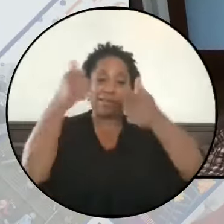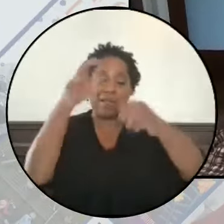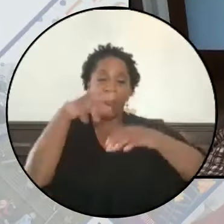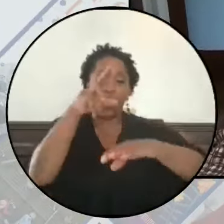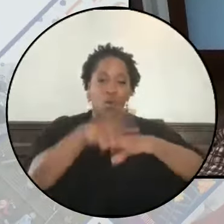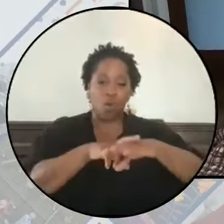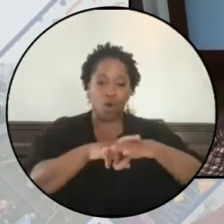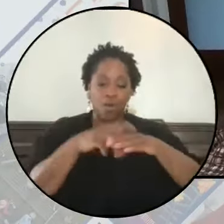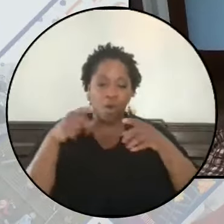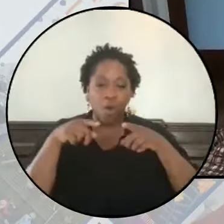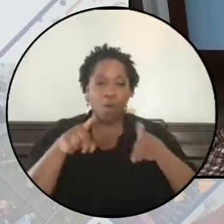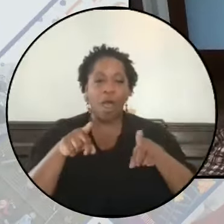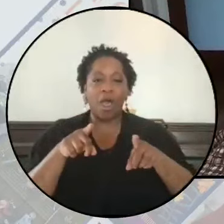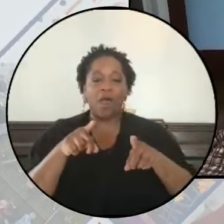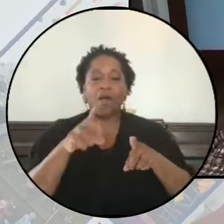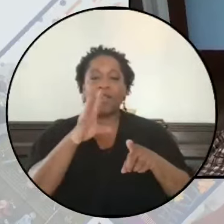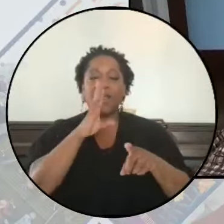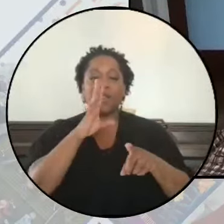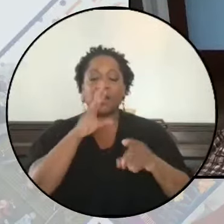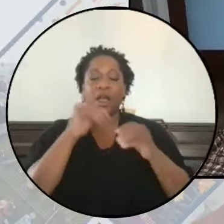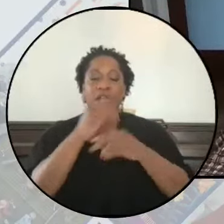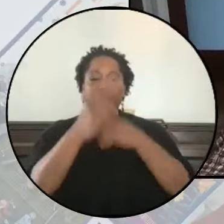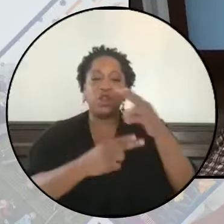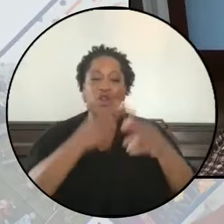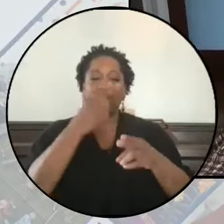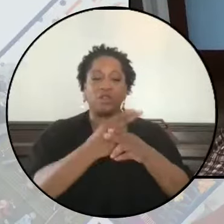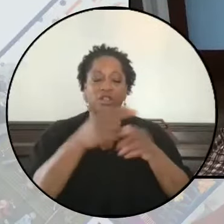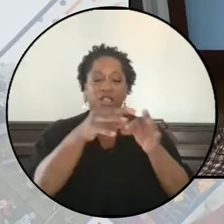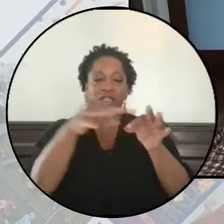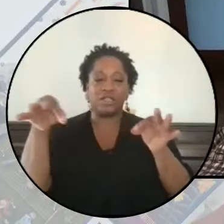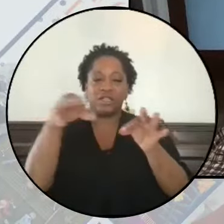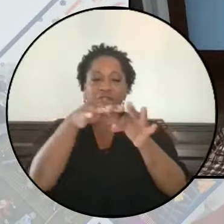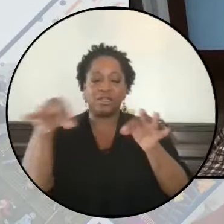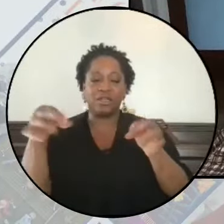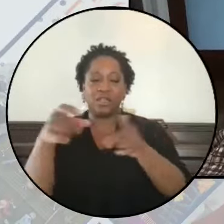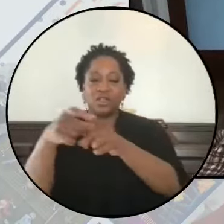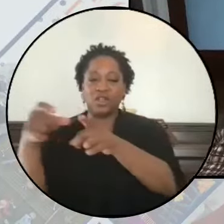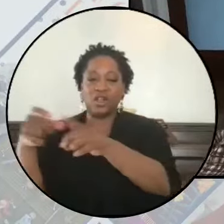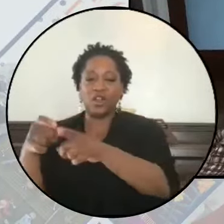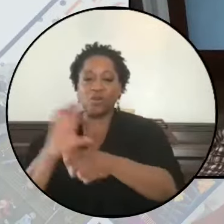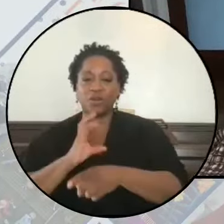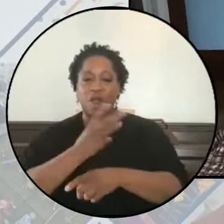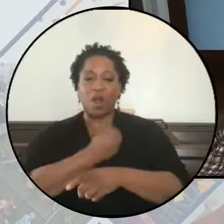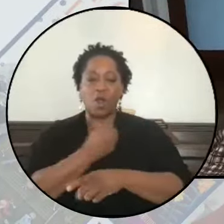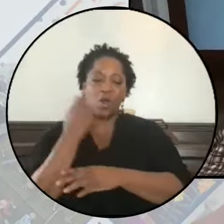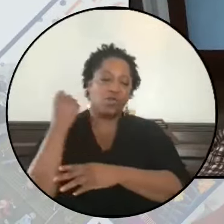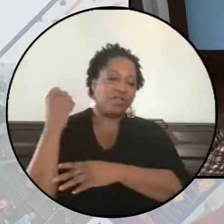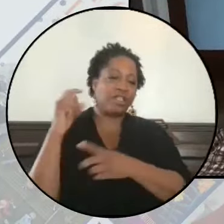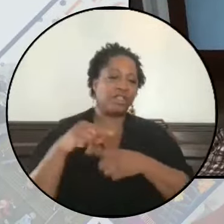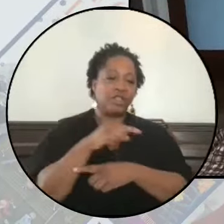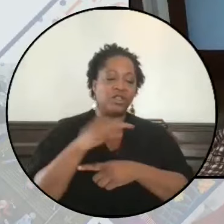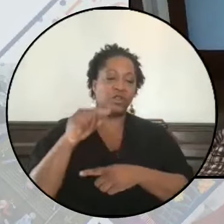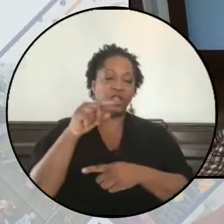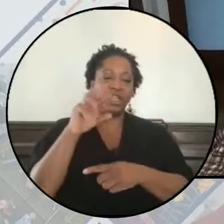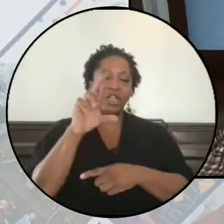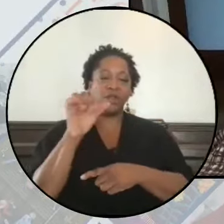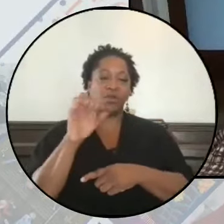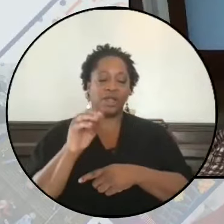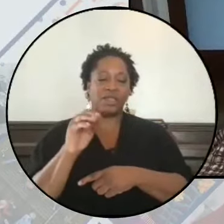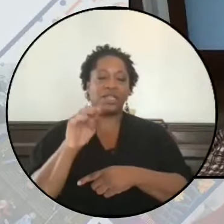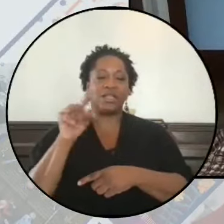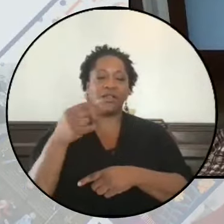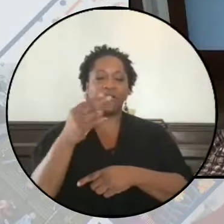speak in universalist terms. Our own resistance to these racisms,